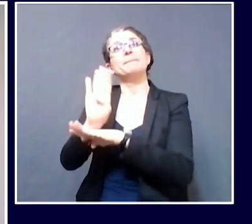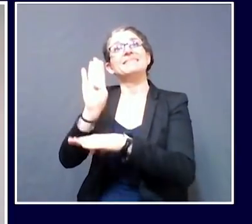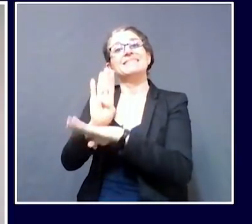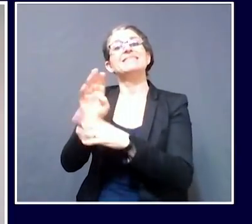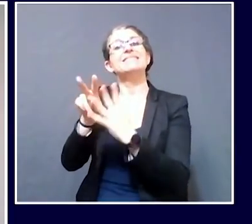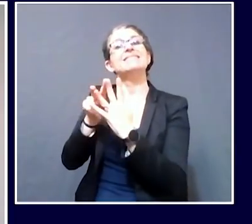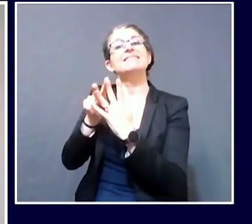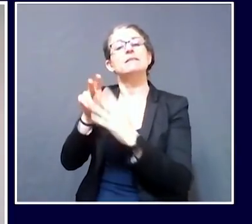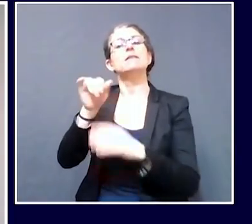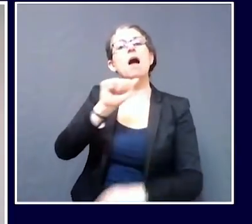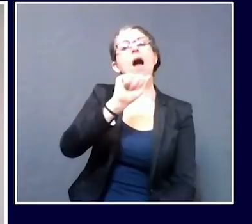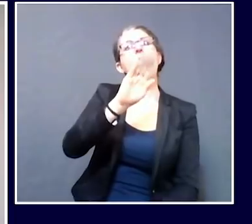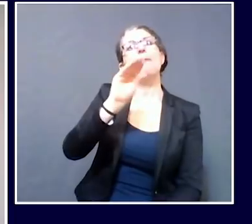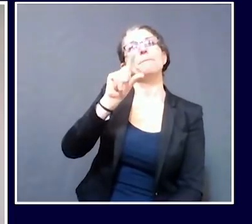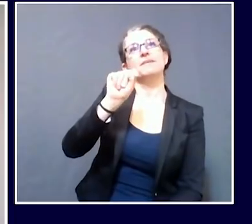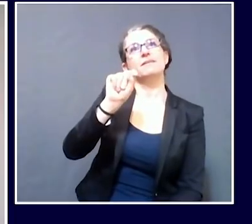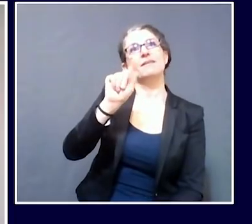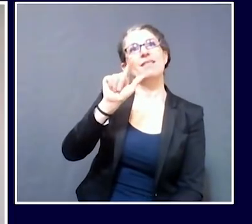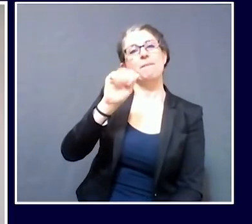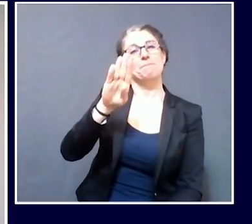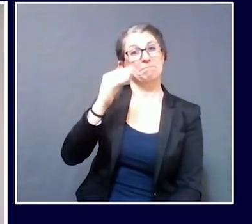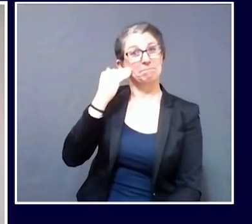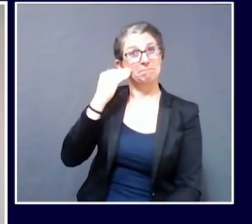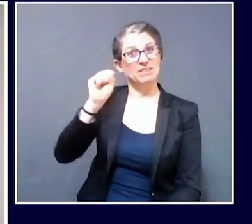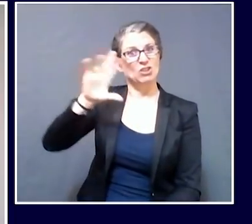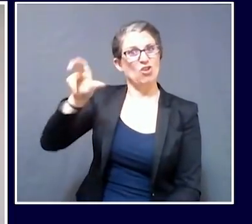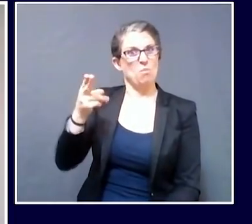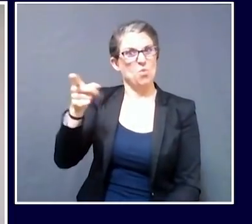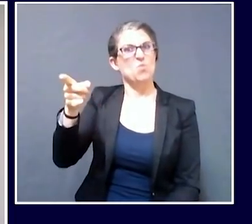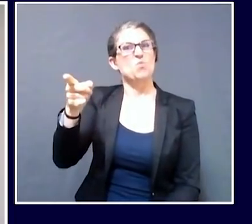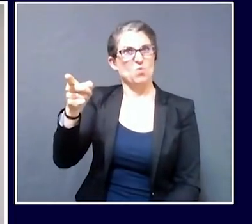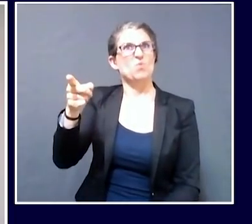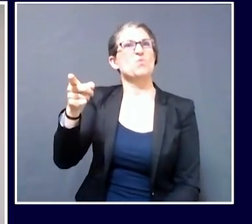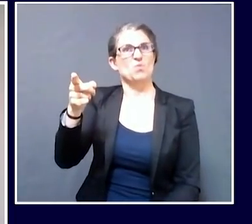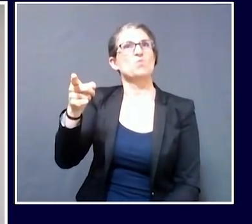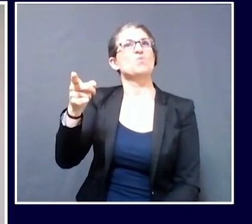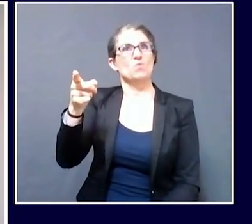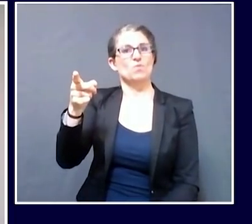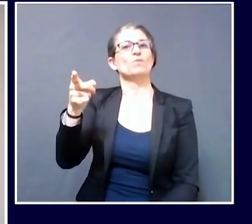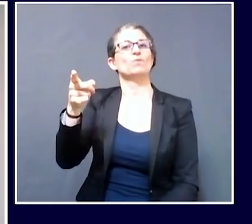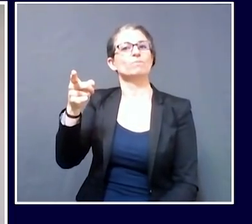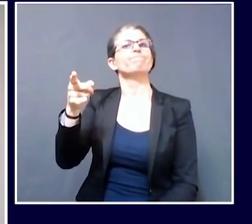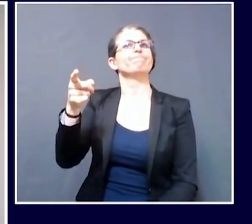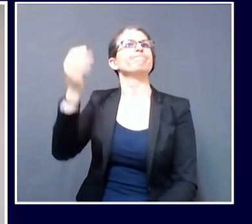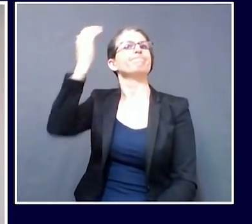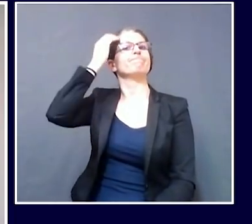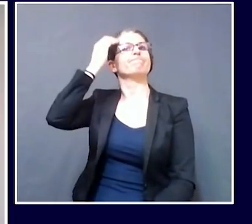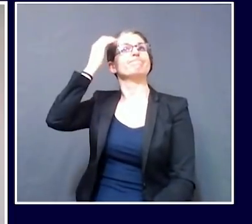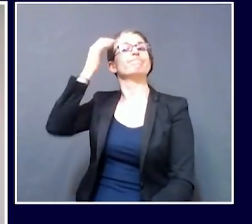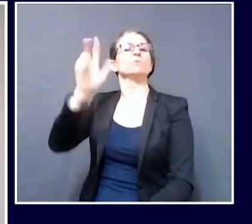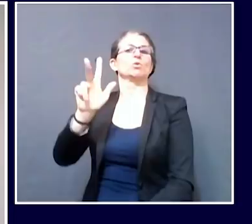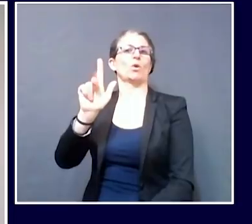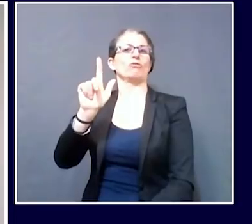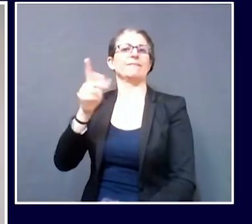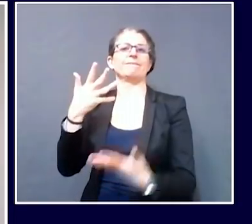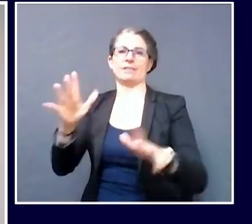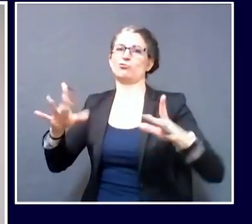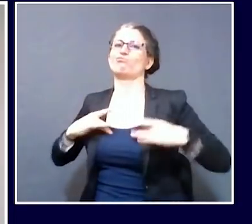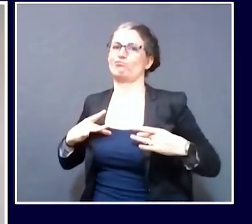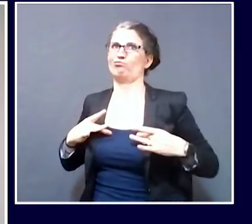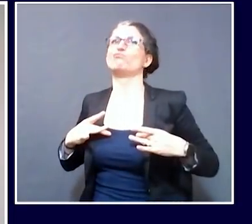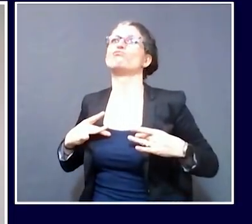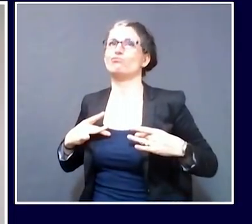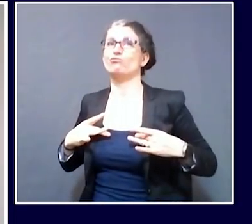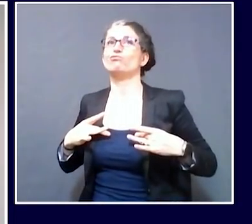Maine CDC is now aware of 23 cases among approximately